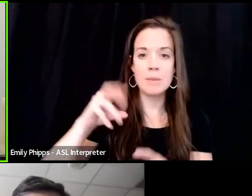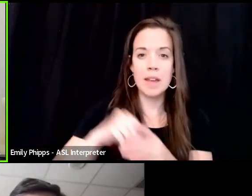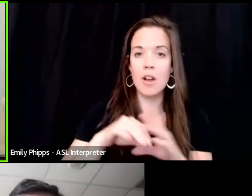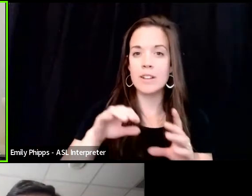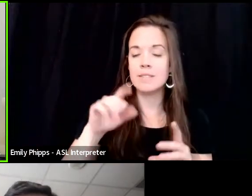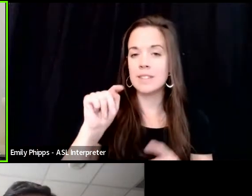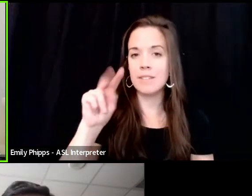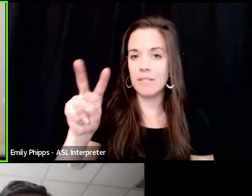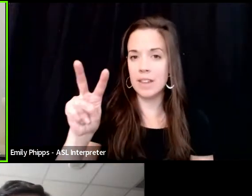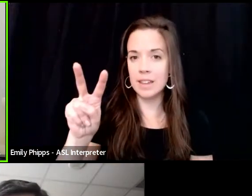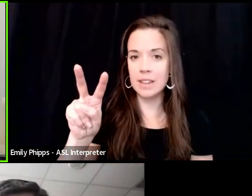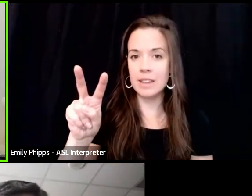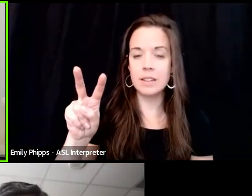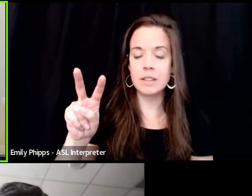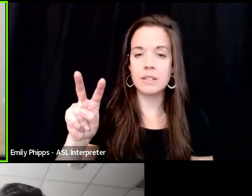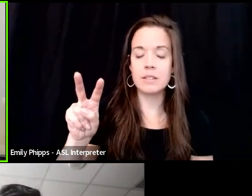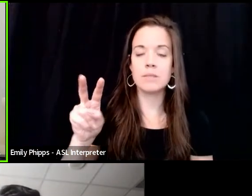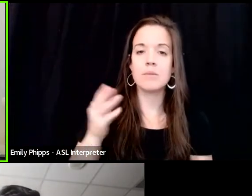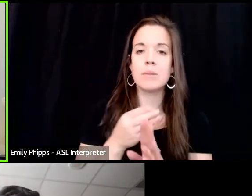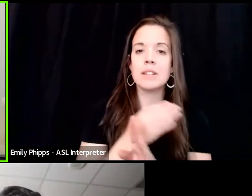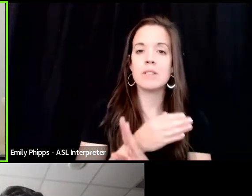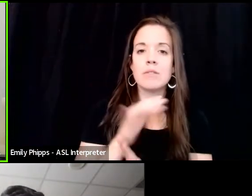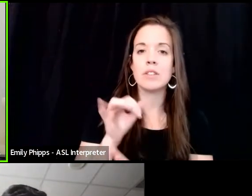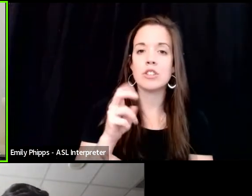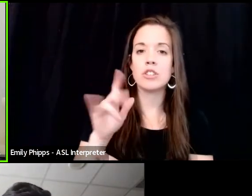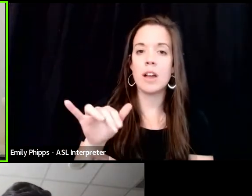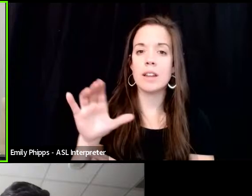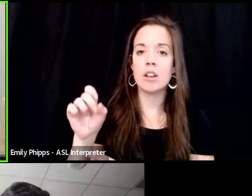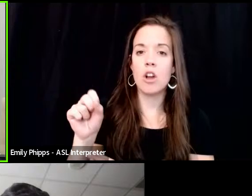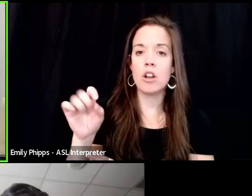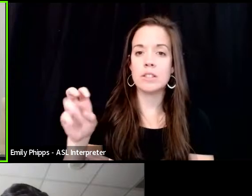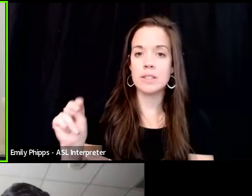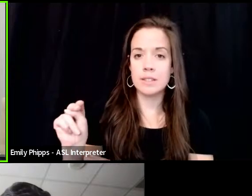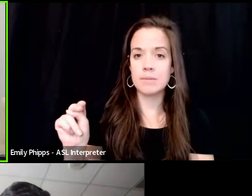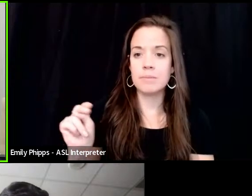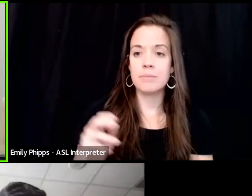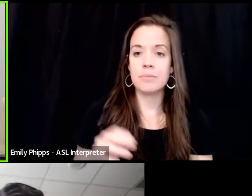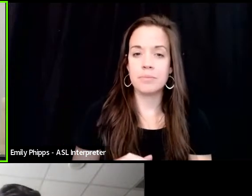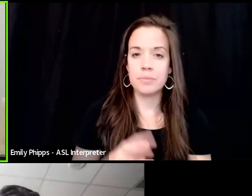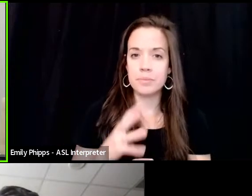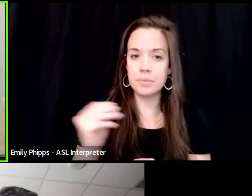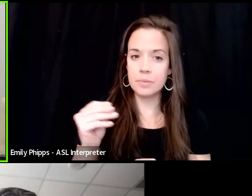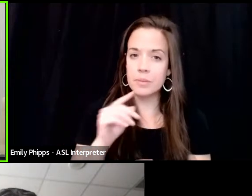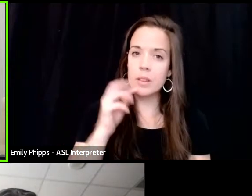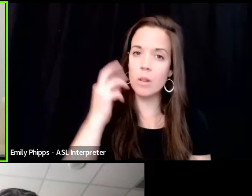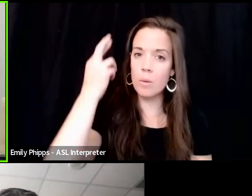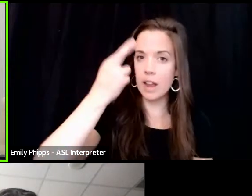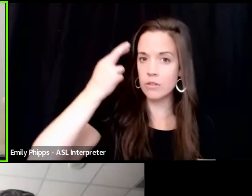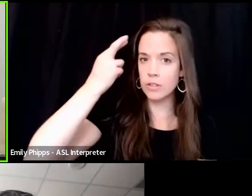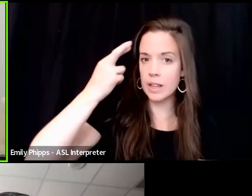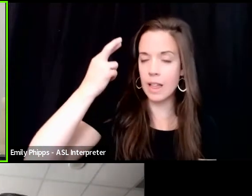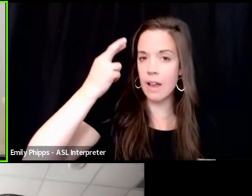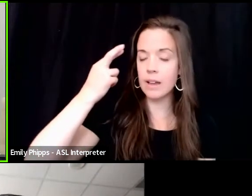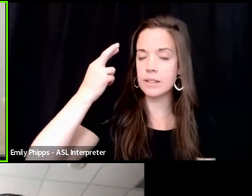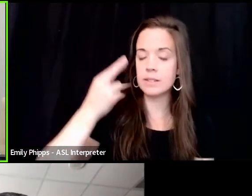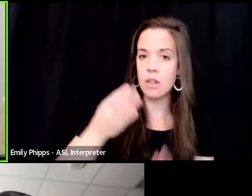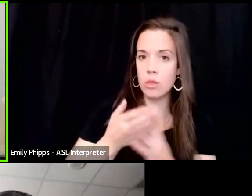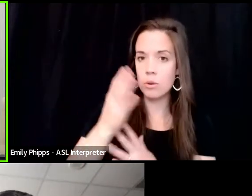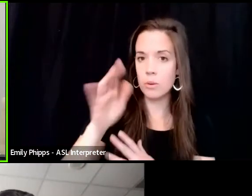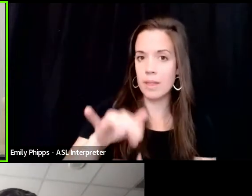He was the predecessor for Johnny Carson. And what I realized through that,